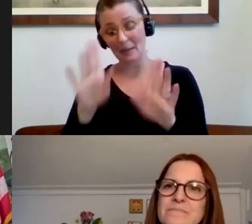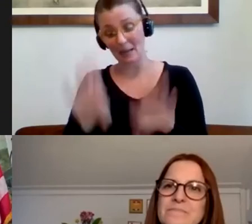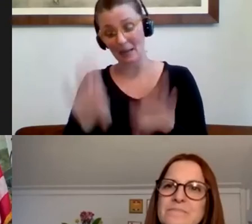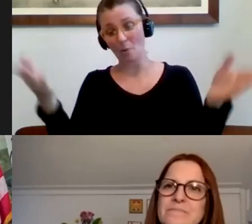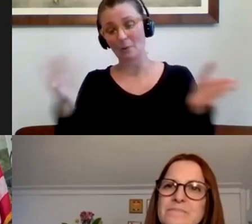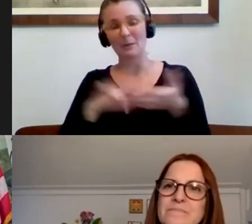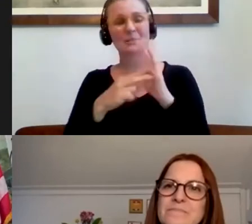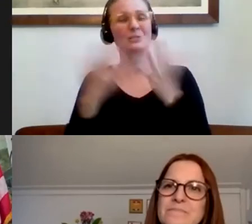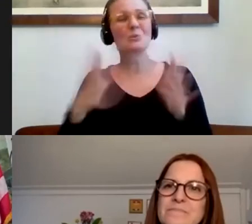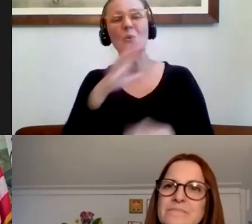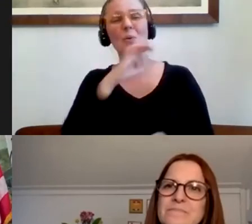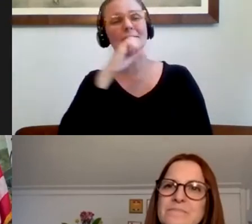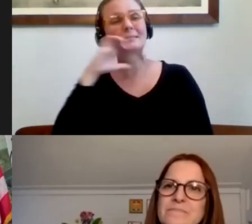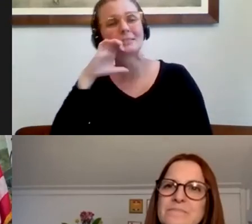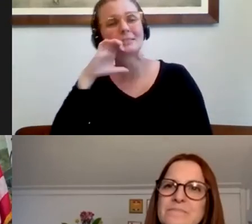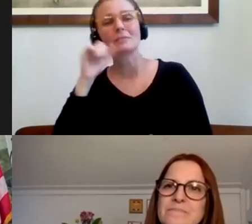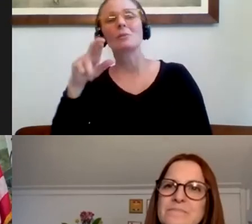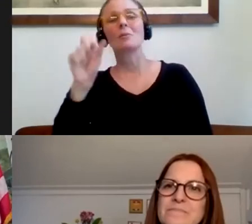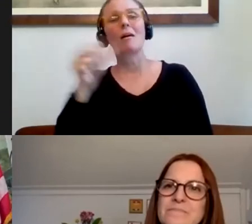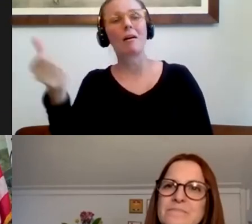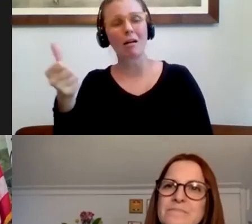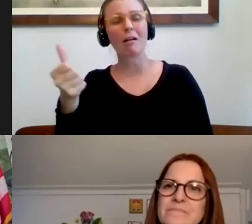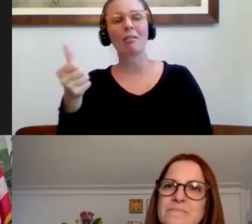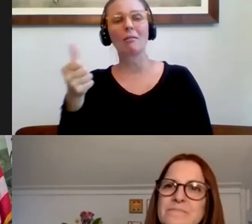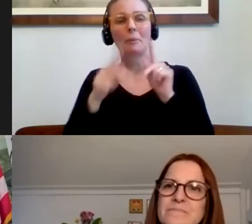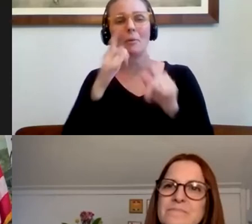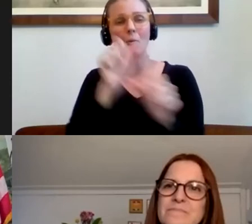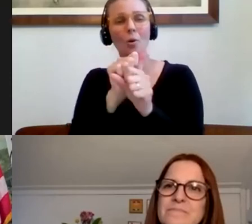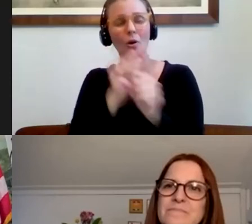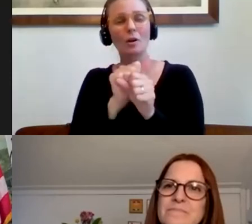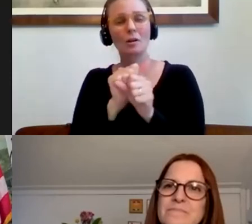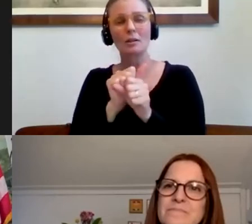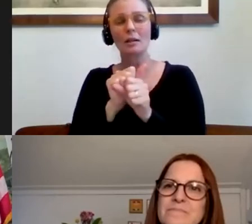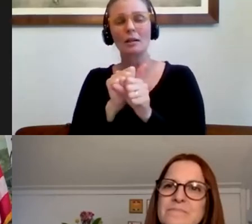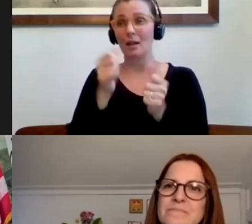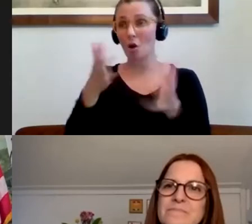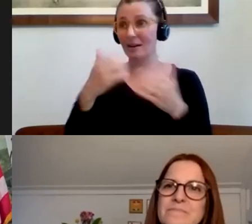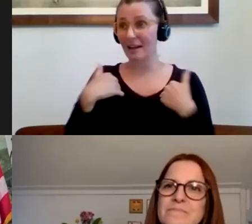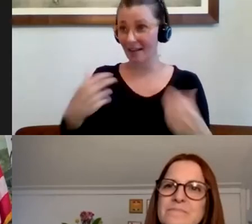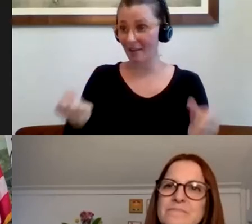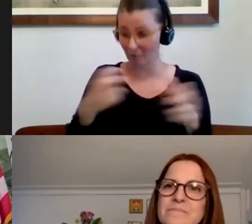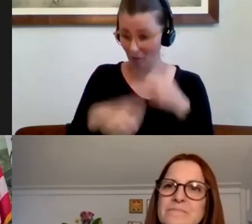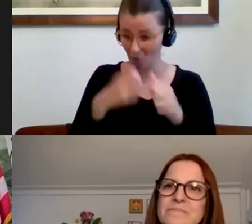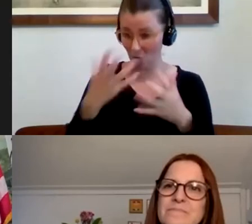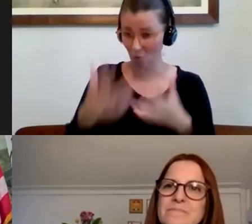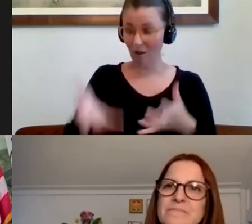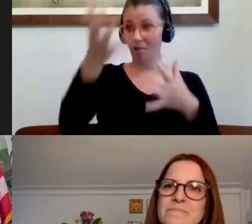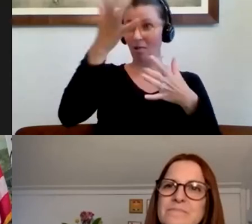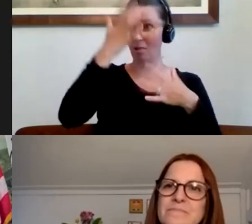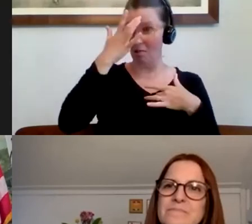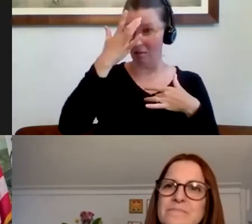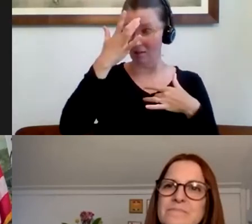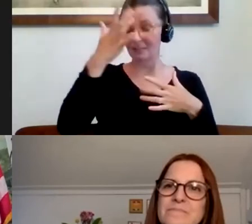or those with some other underlying or chronic condition to catch the virus and become seriously ill. So